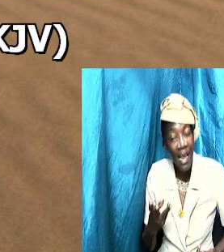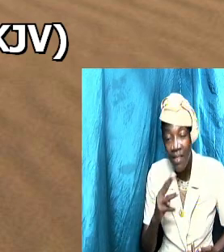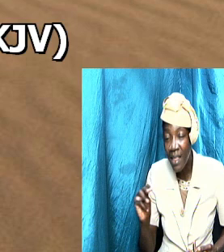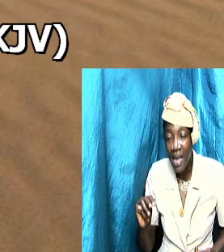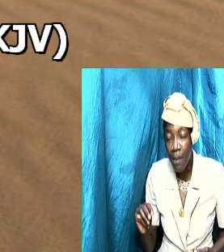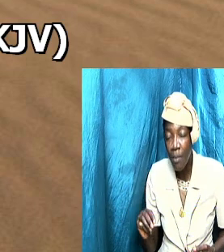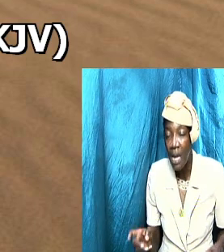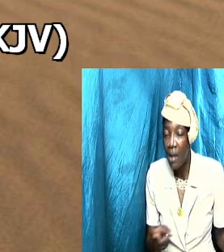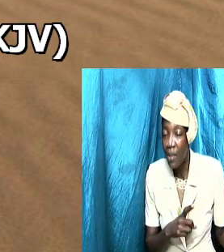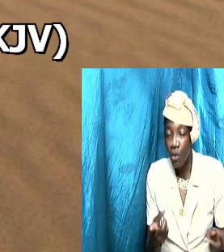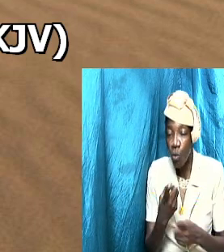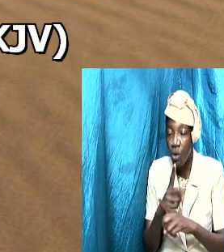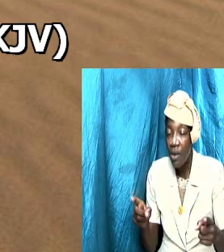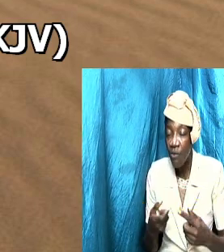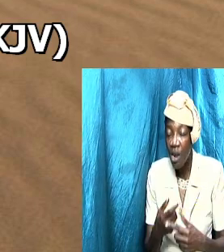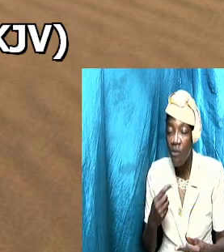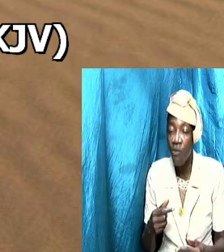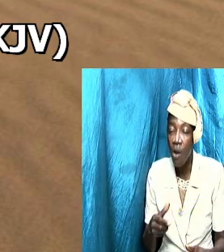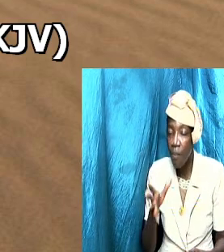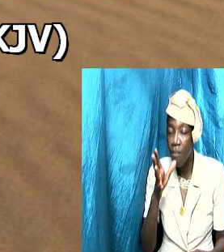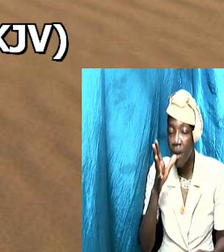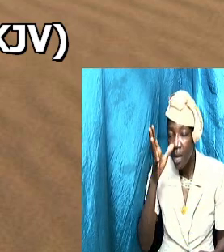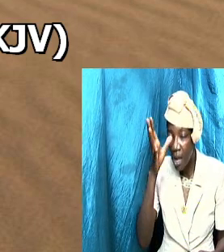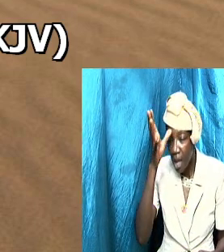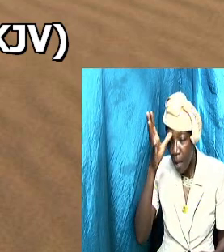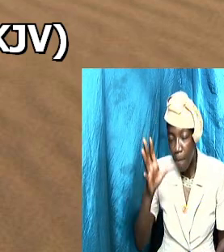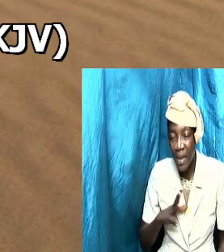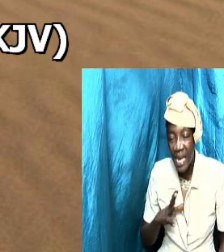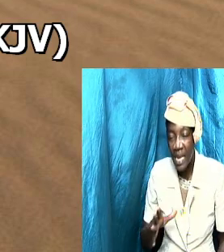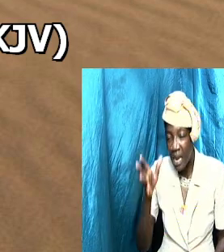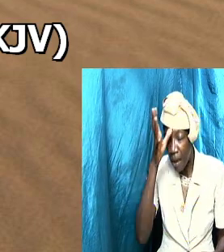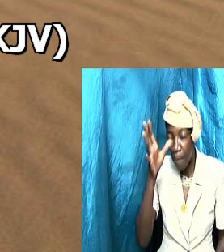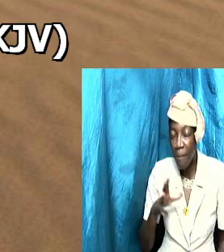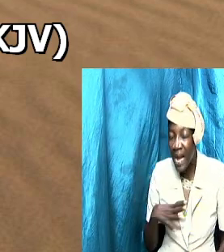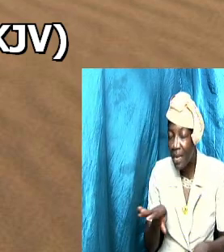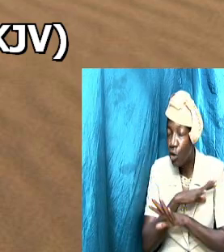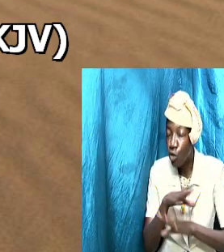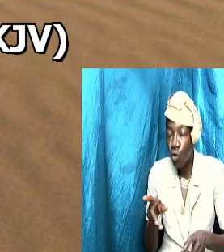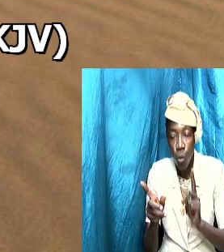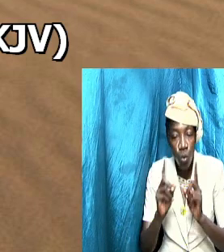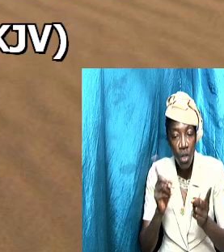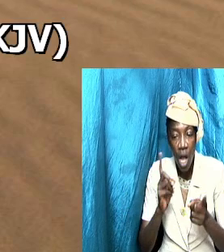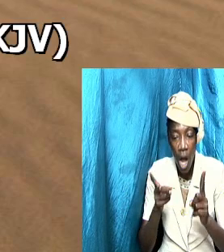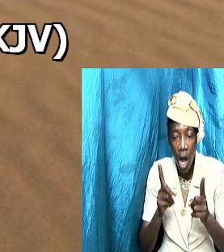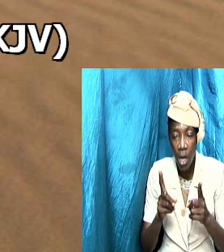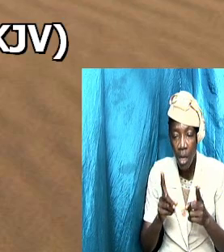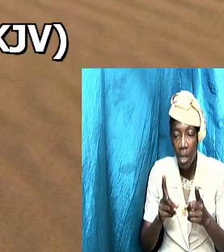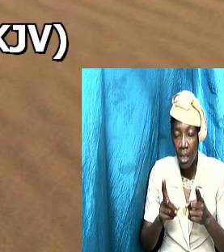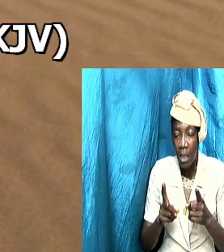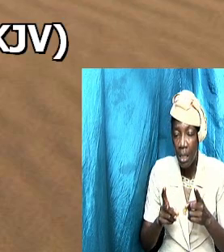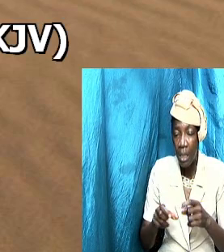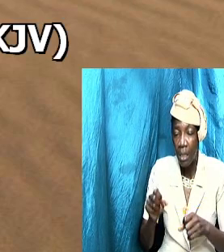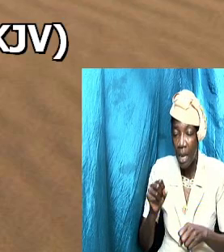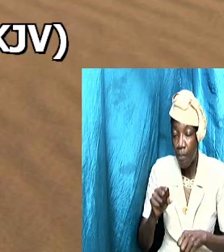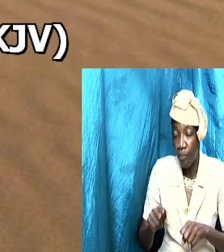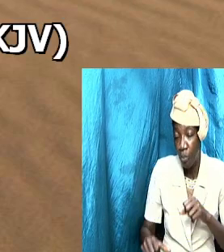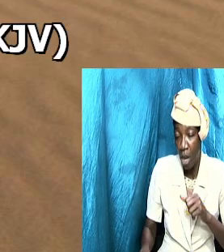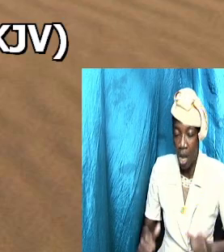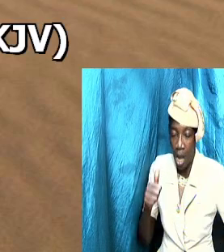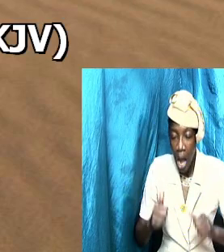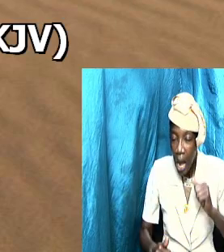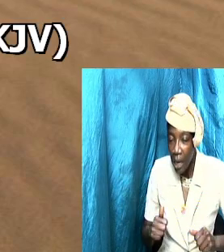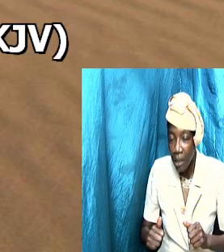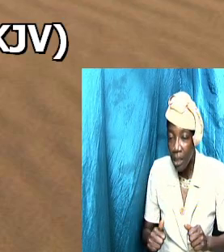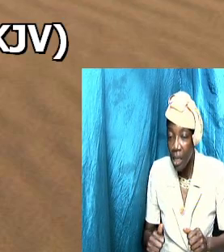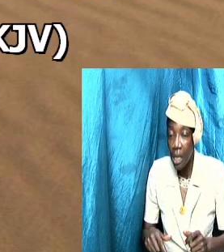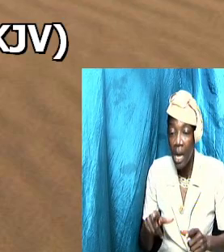man won't talk his mind in that way a man will more act and speak less but a woman is